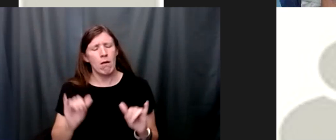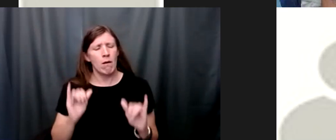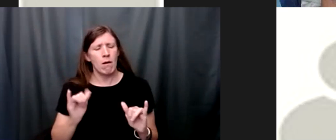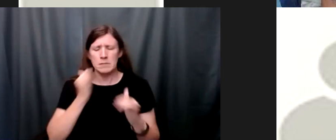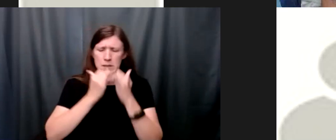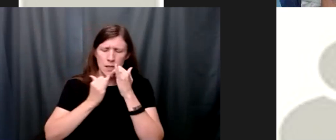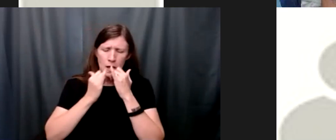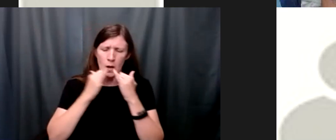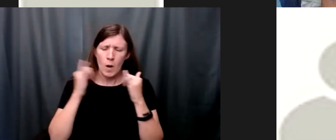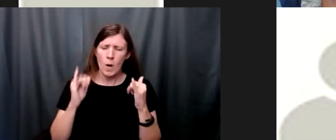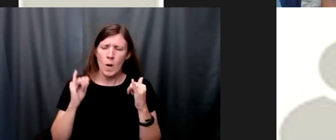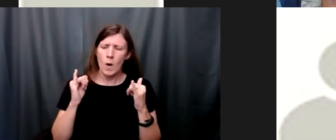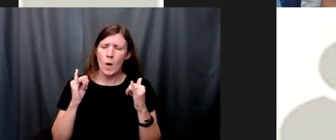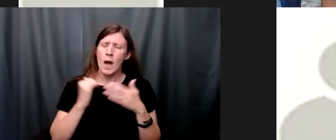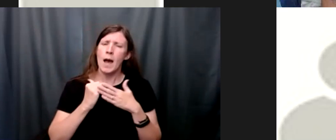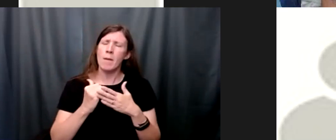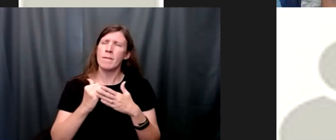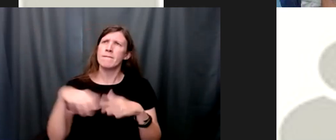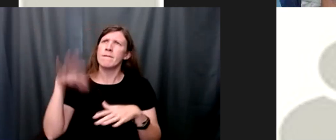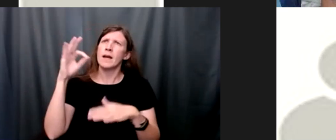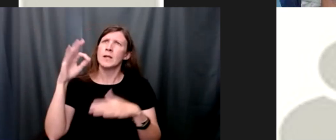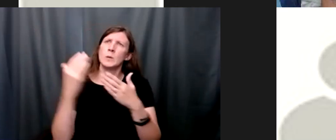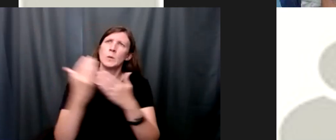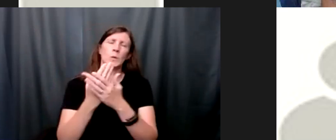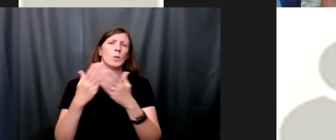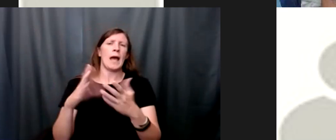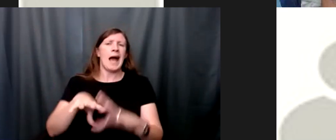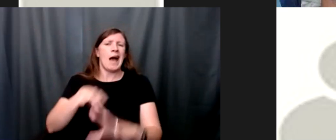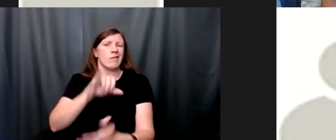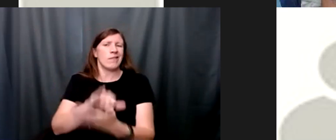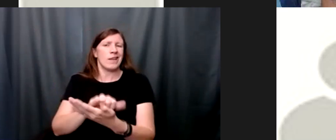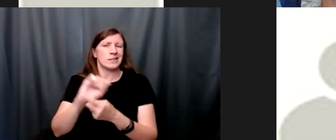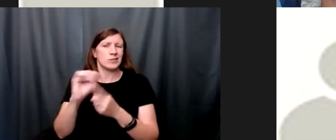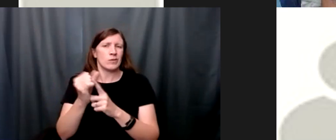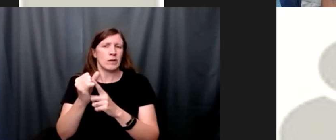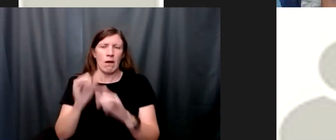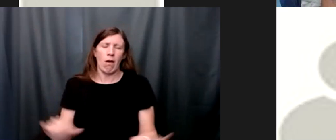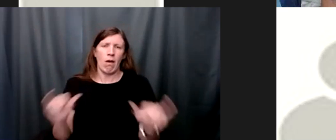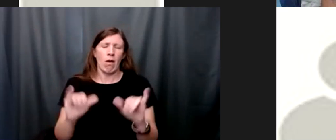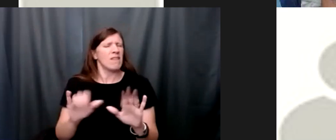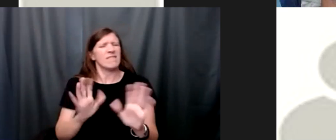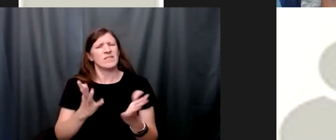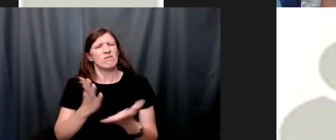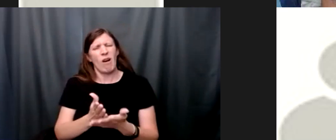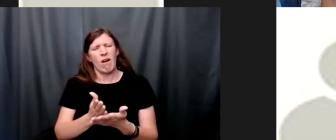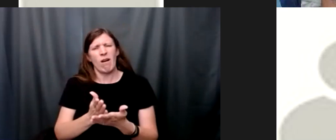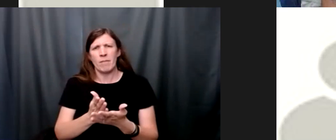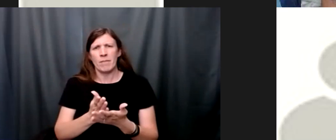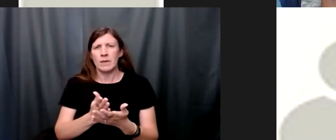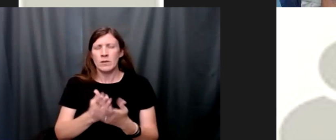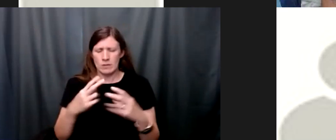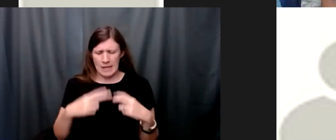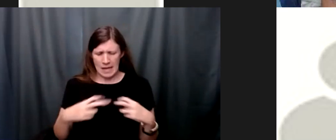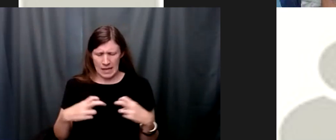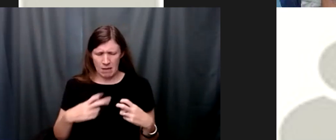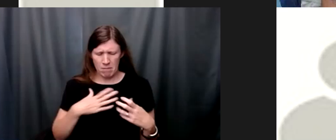can discover the way out a new way see taking the inventory of your life is how you do it the first time through the